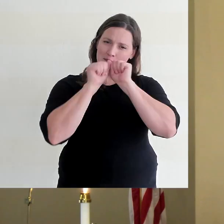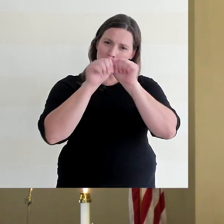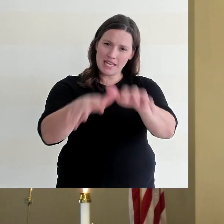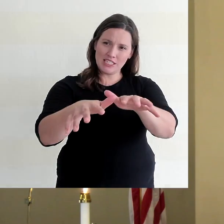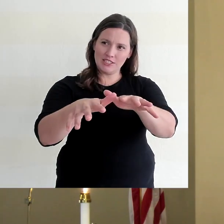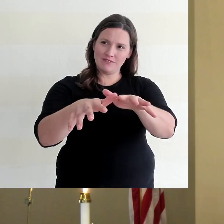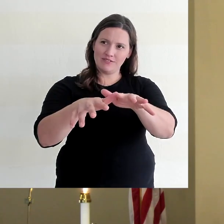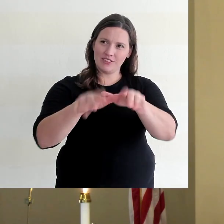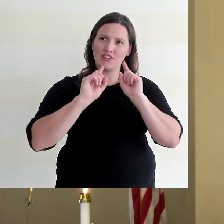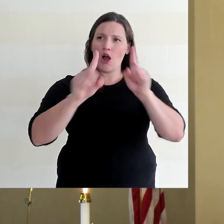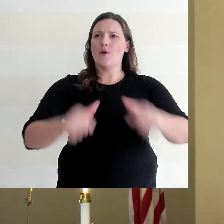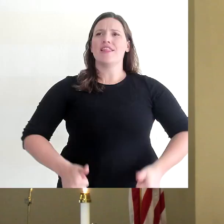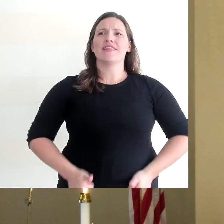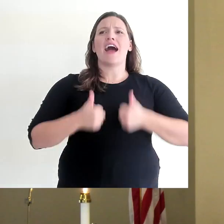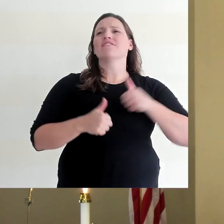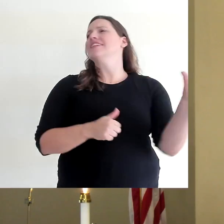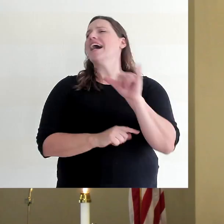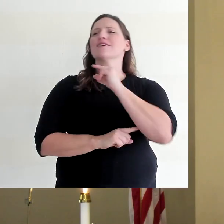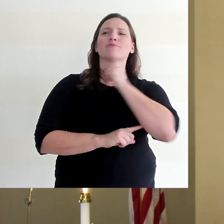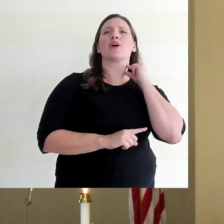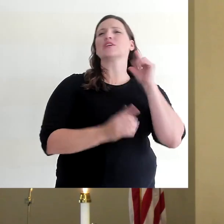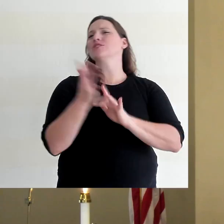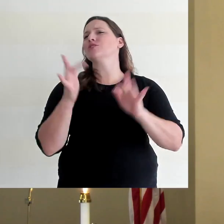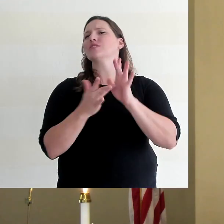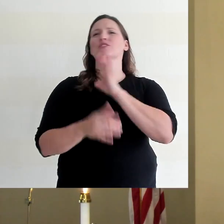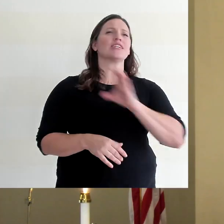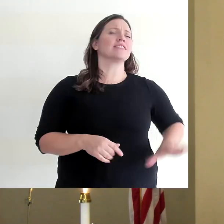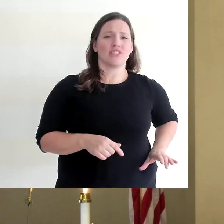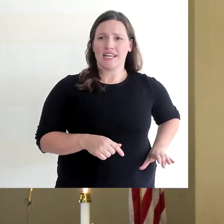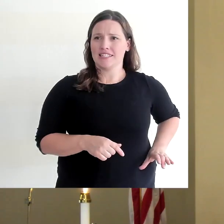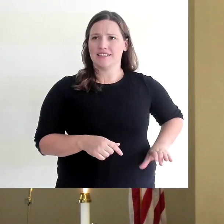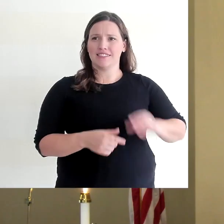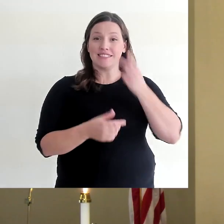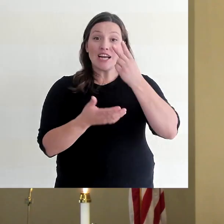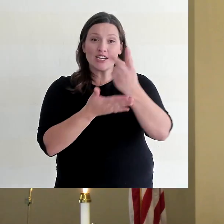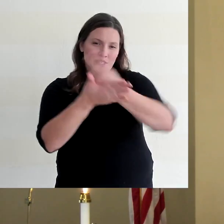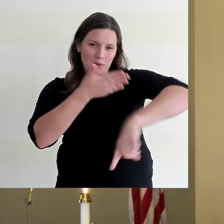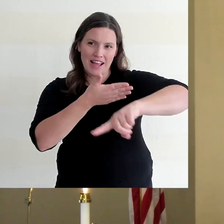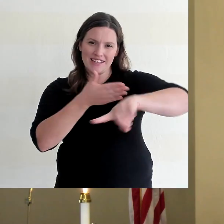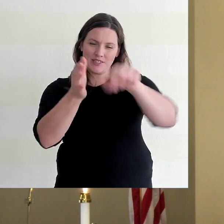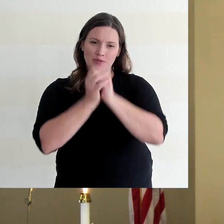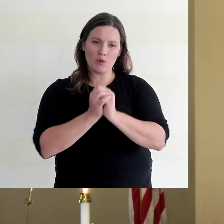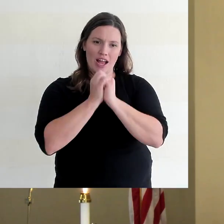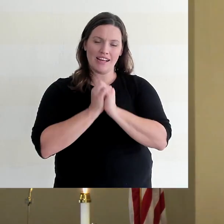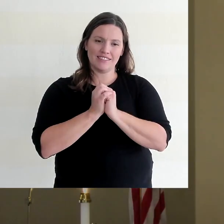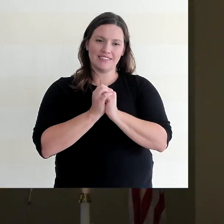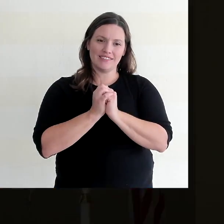live as a priest of the Lord Jesus Christ. We will see you next week for worship. Bye now.